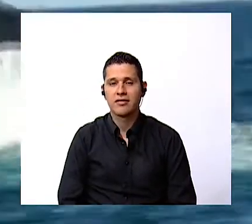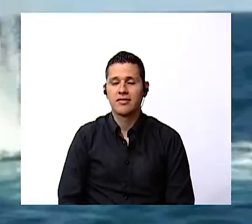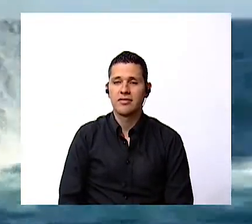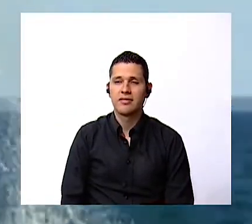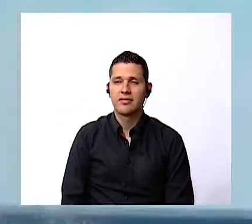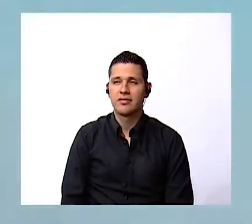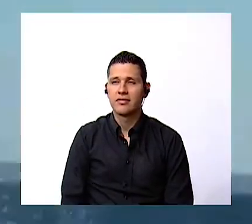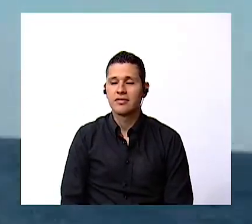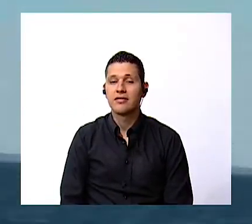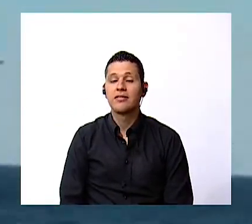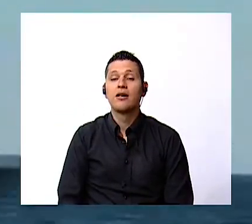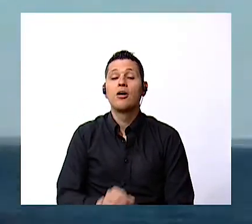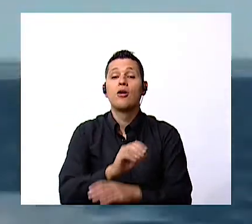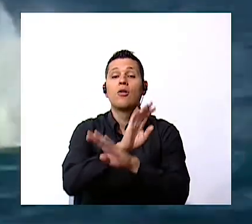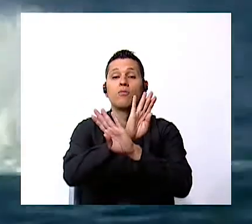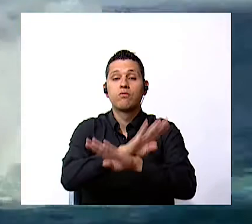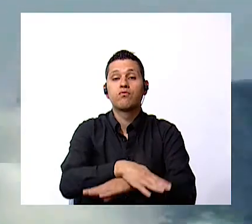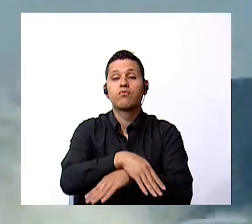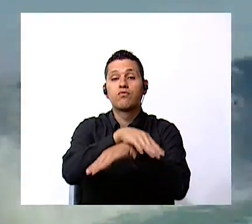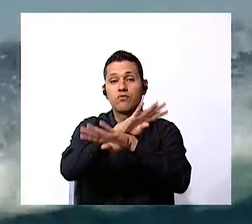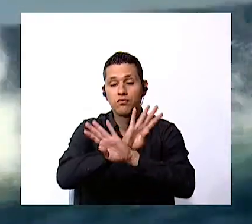whales live in the ocean